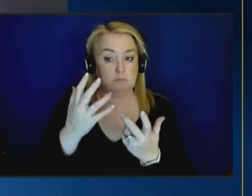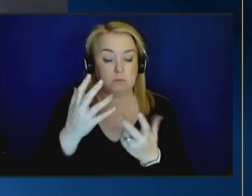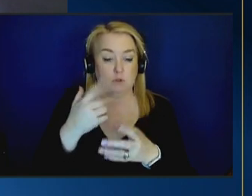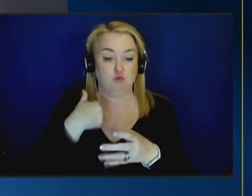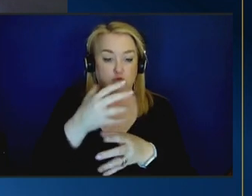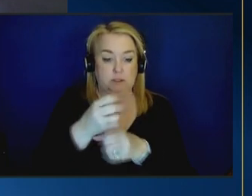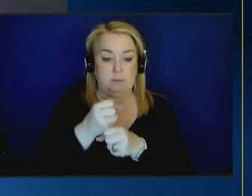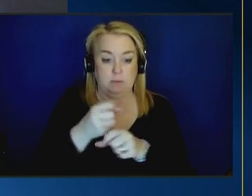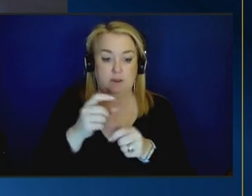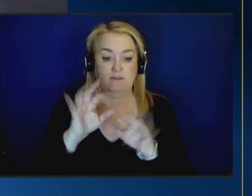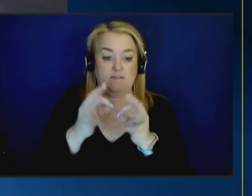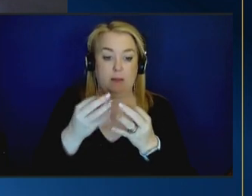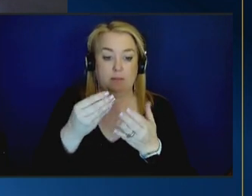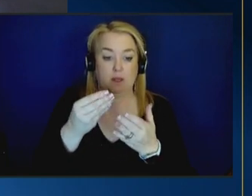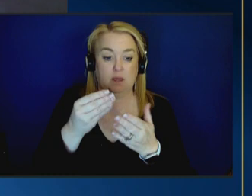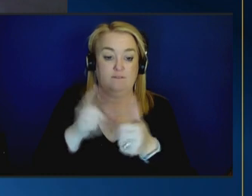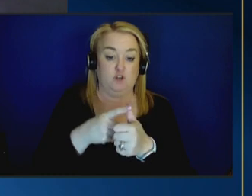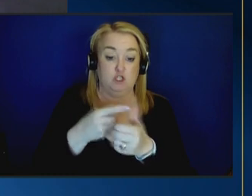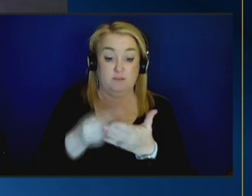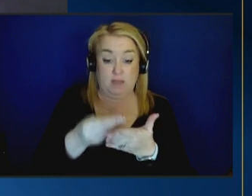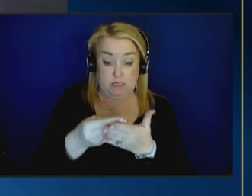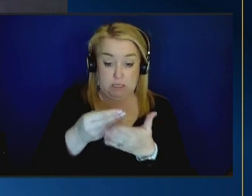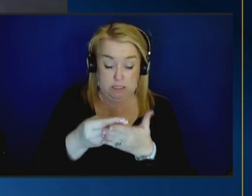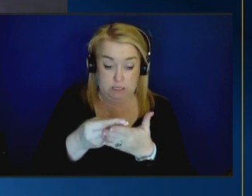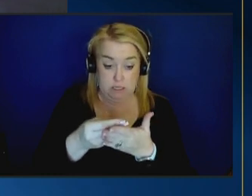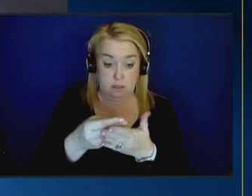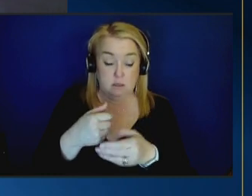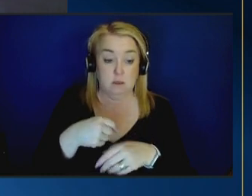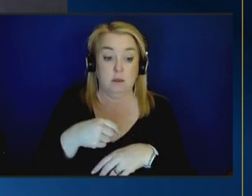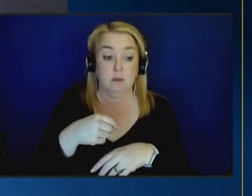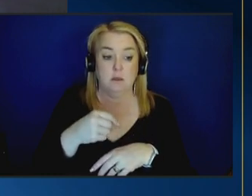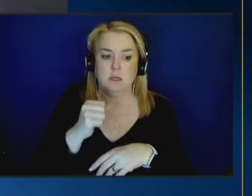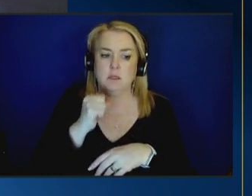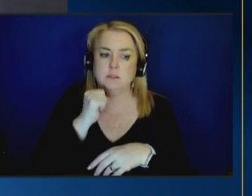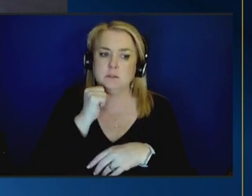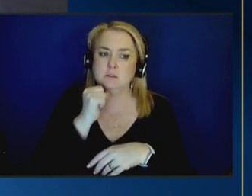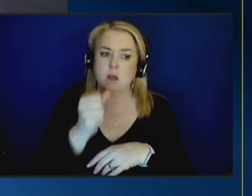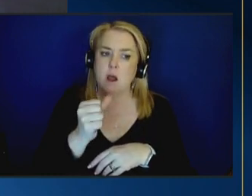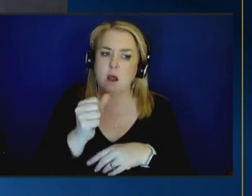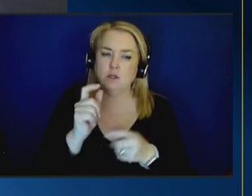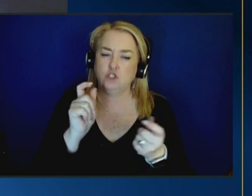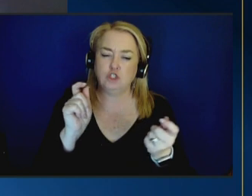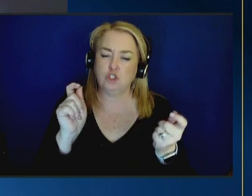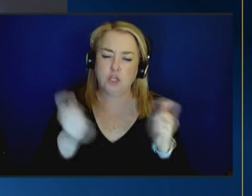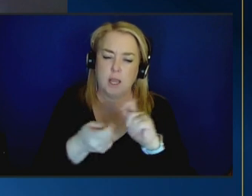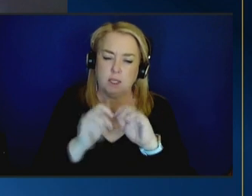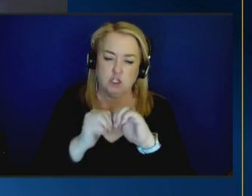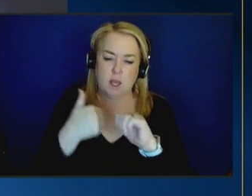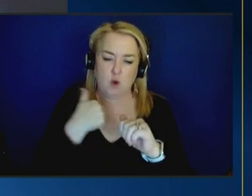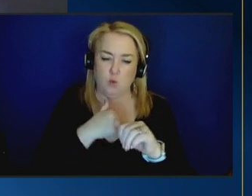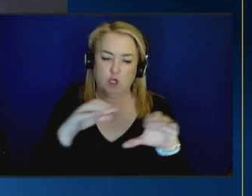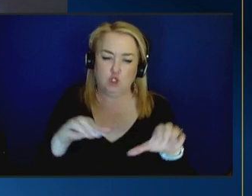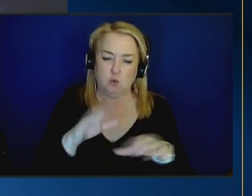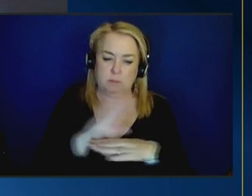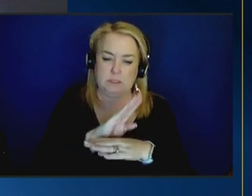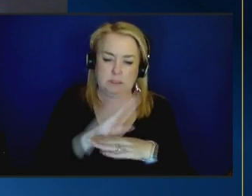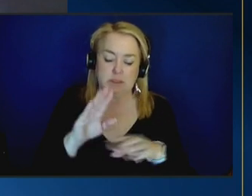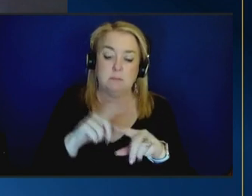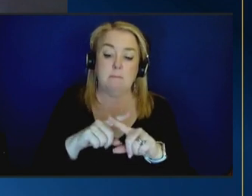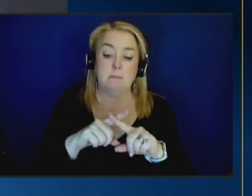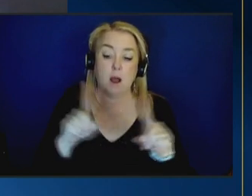family first funding it has not necessarily changed the way we do business but it helps us